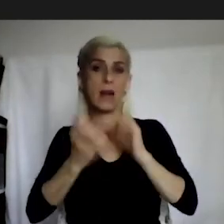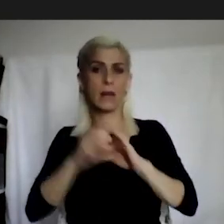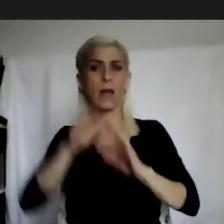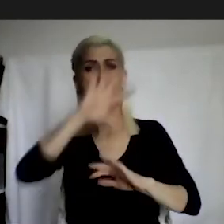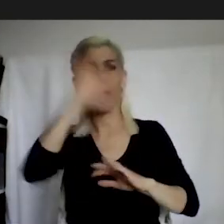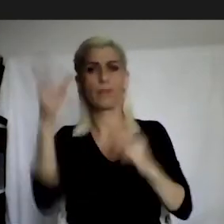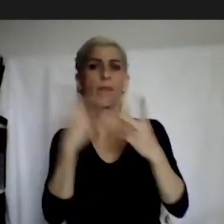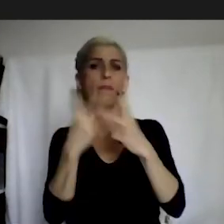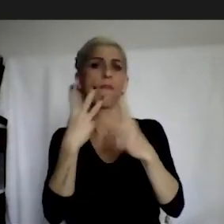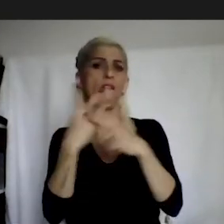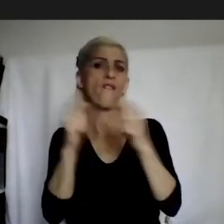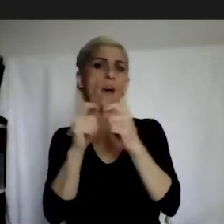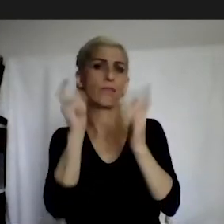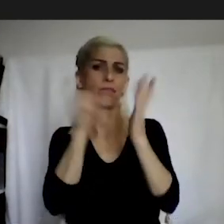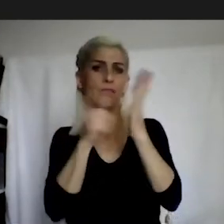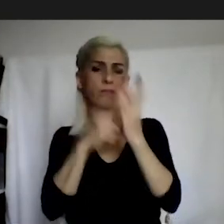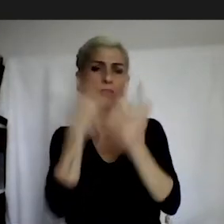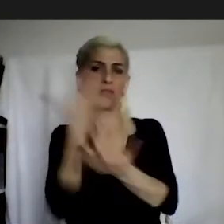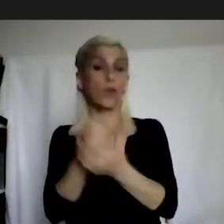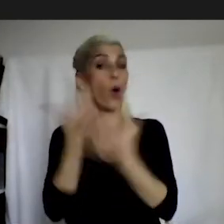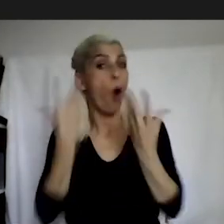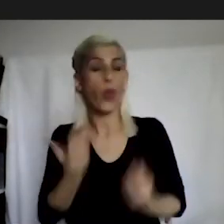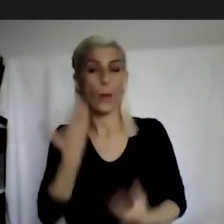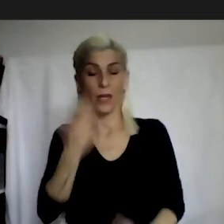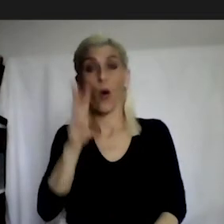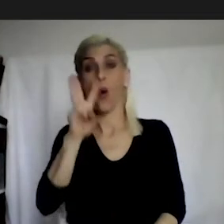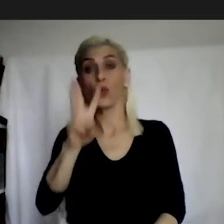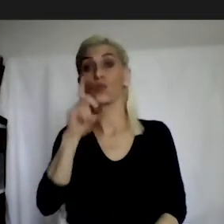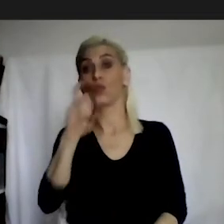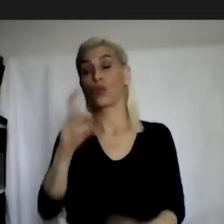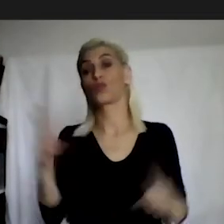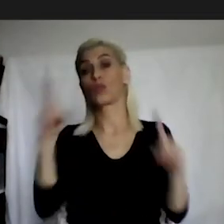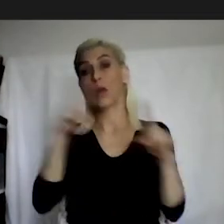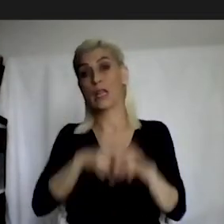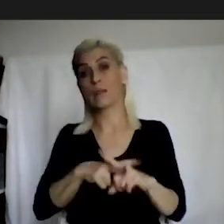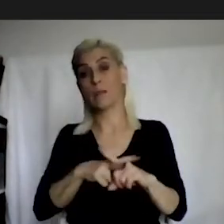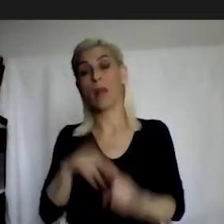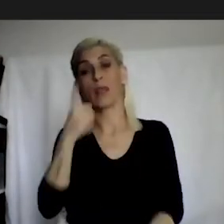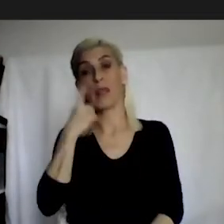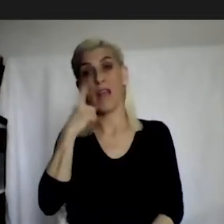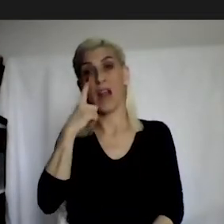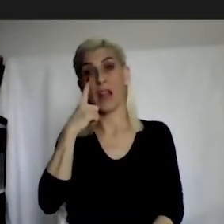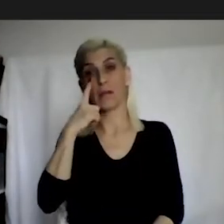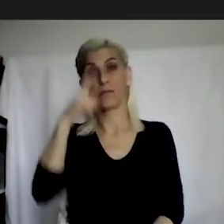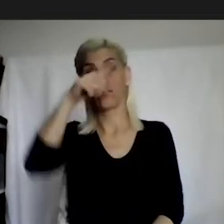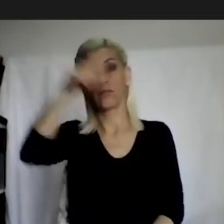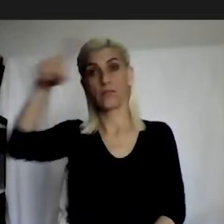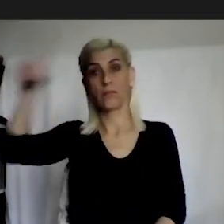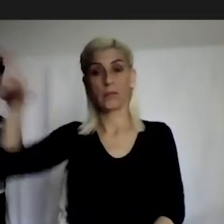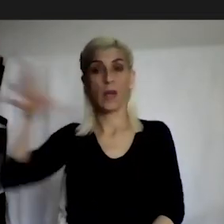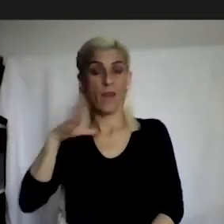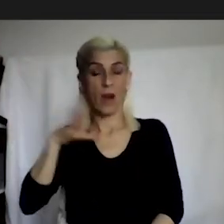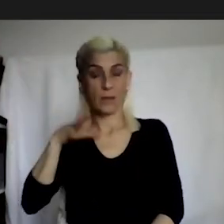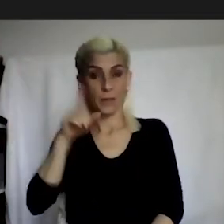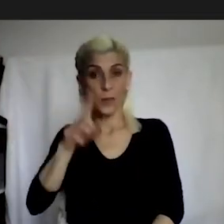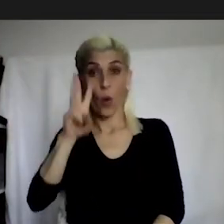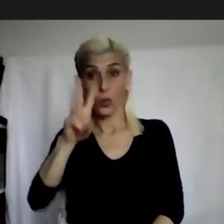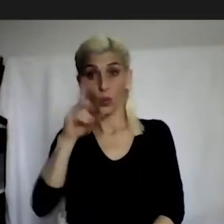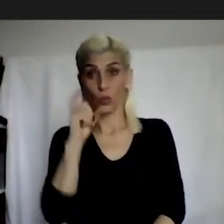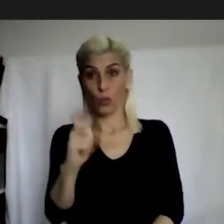website. There are 39 participatory states who provided official data